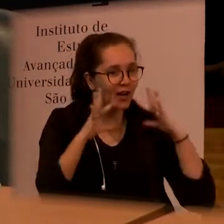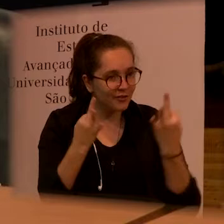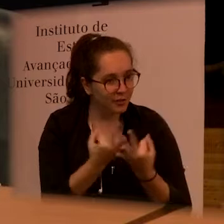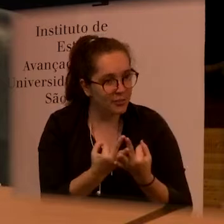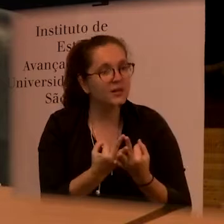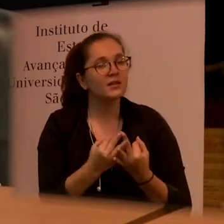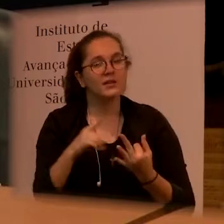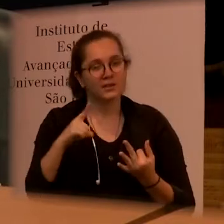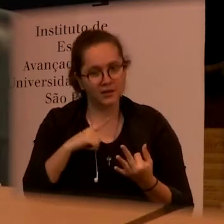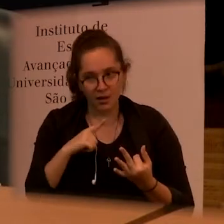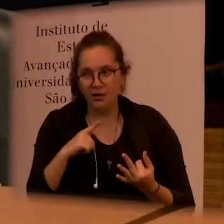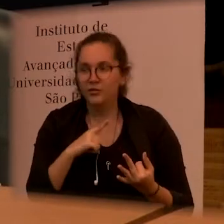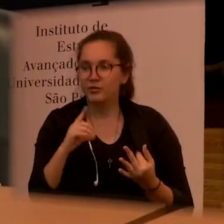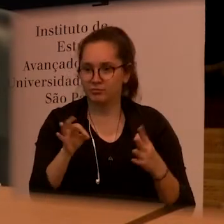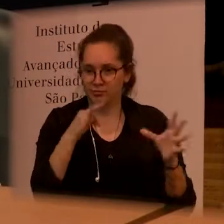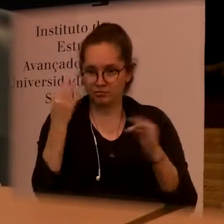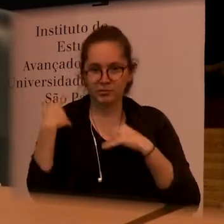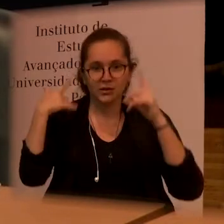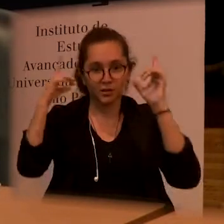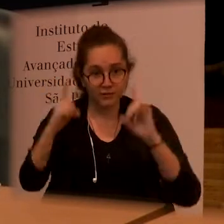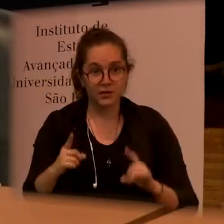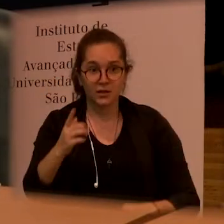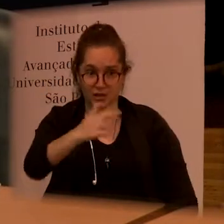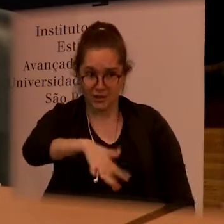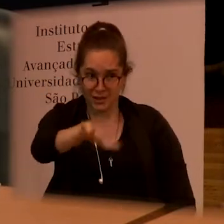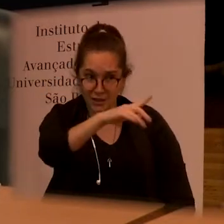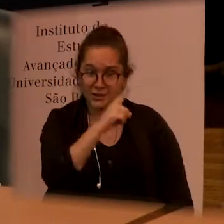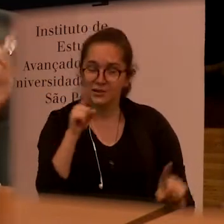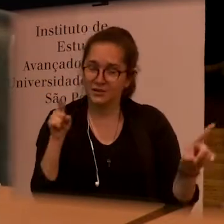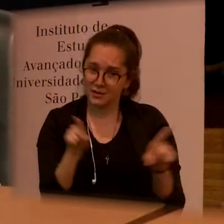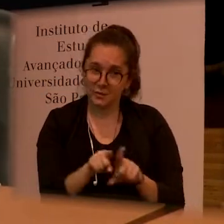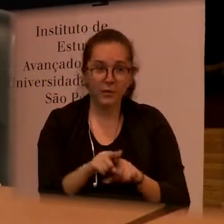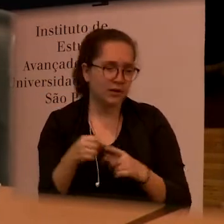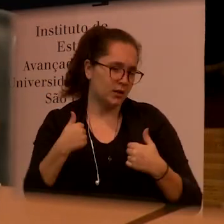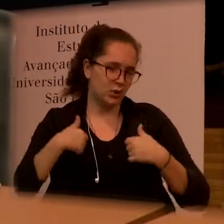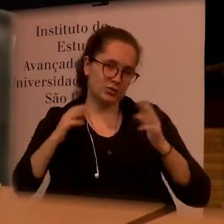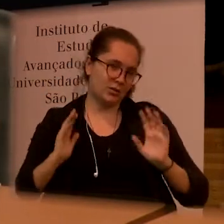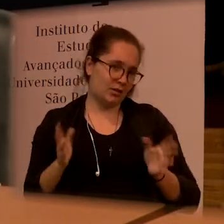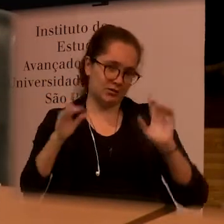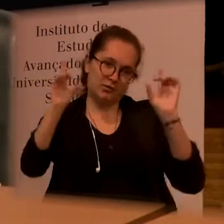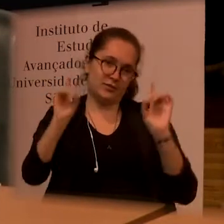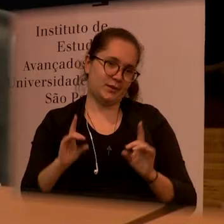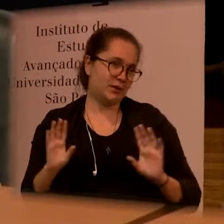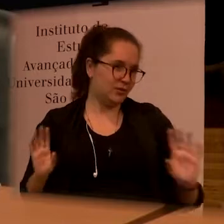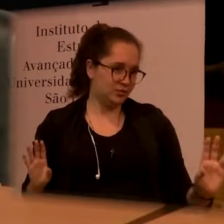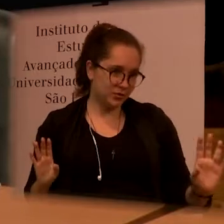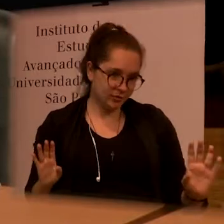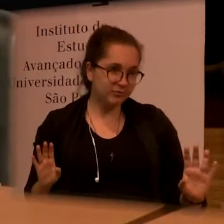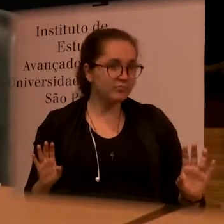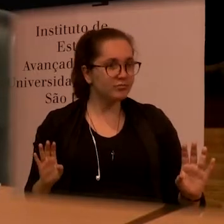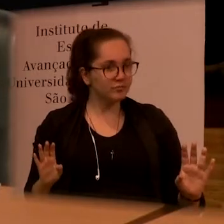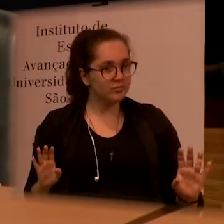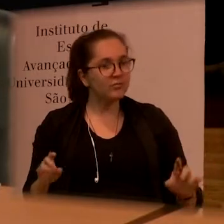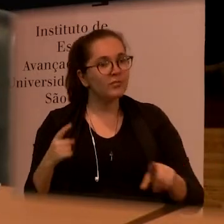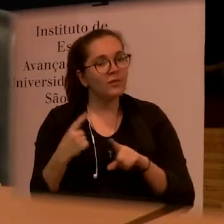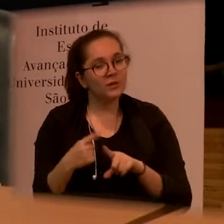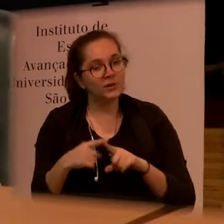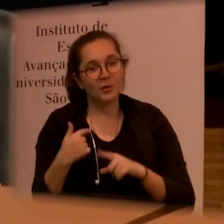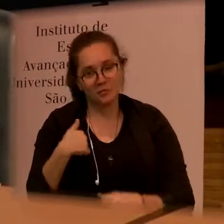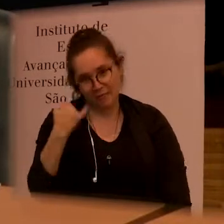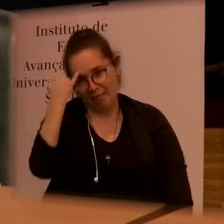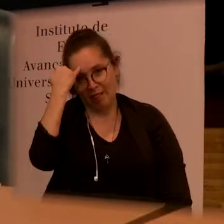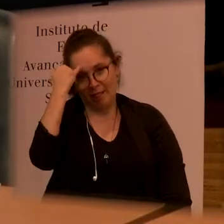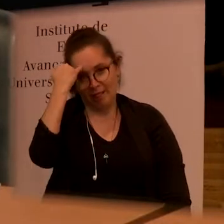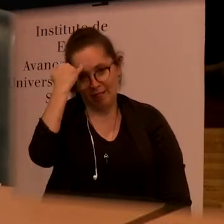we saw in your family we will also be touched you see I'm already touched because if I consider some